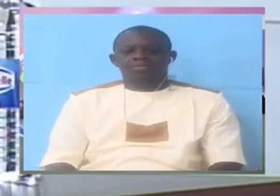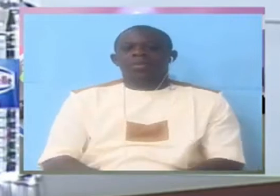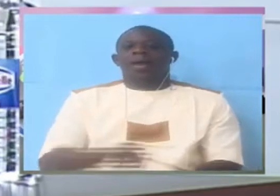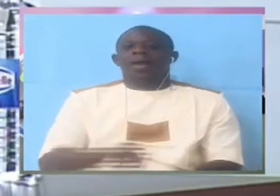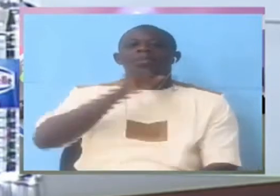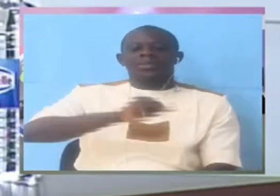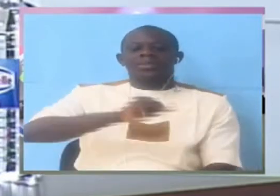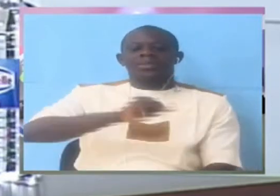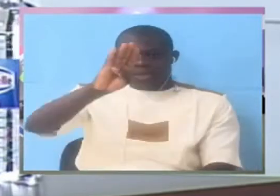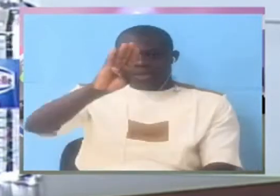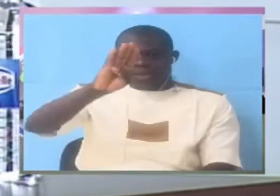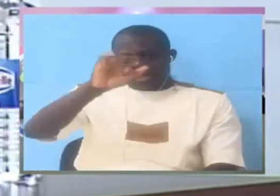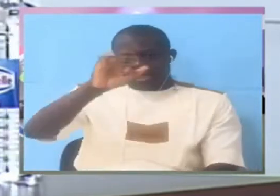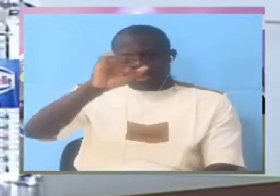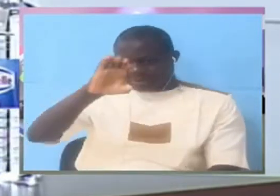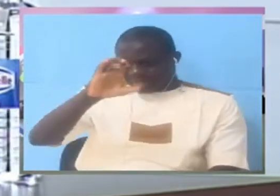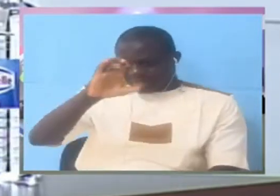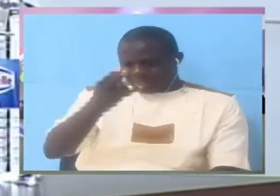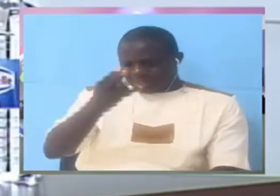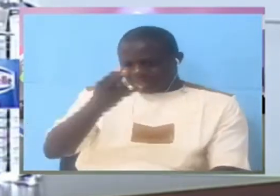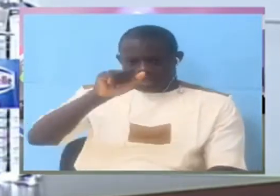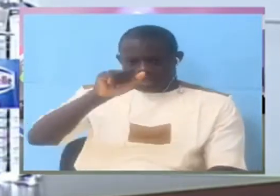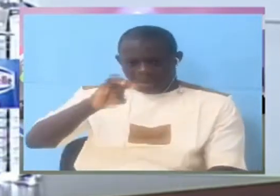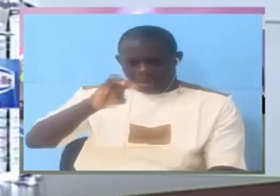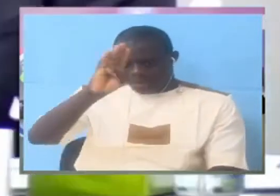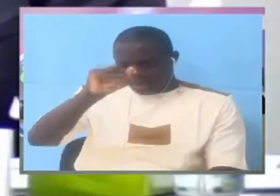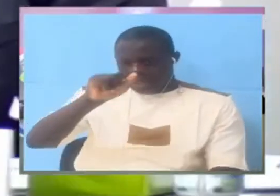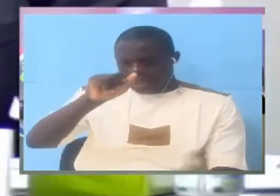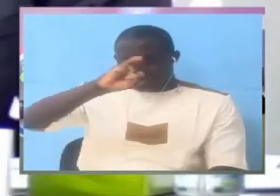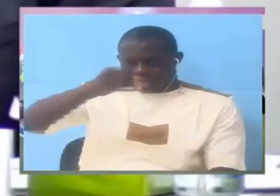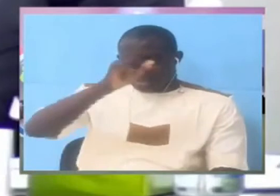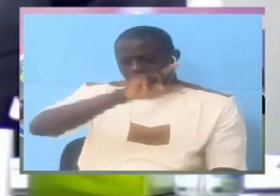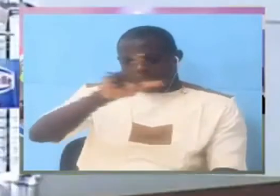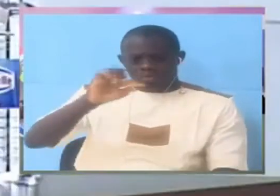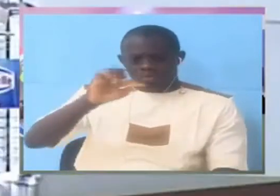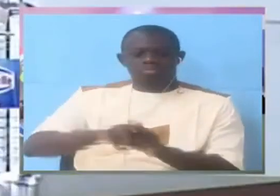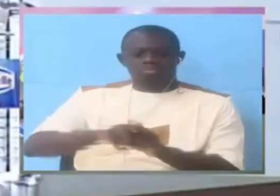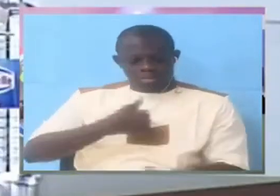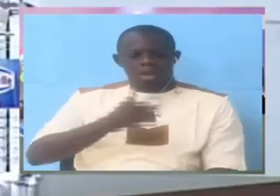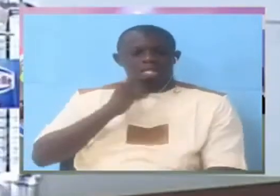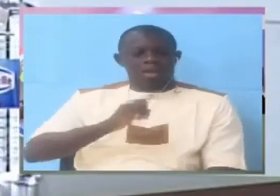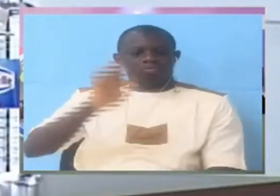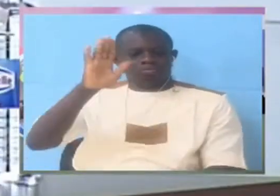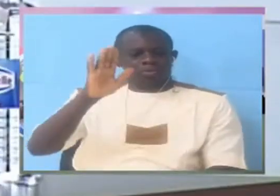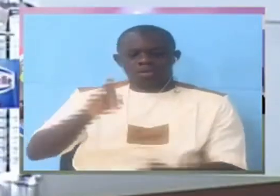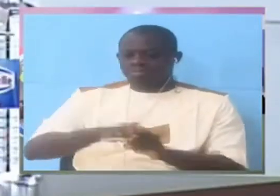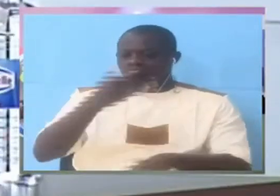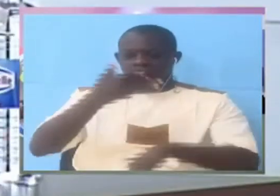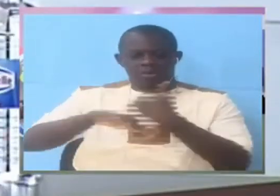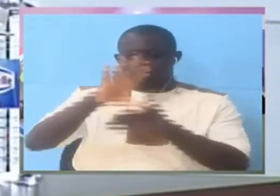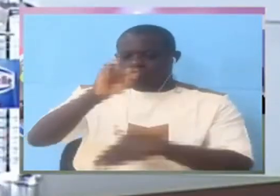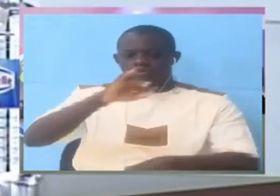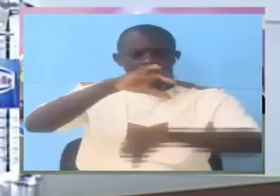please please just answer the question i did not look at it in caro java honest or did i touch it with my hand